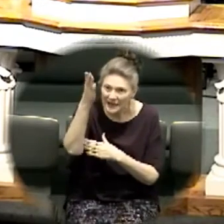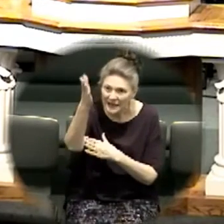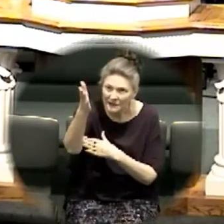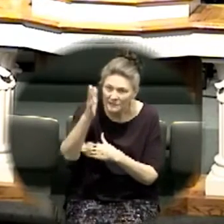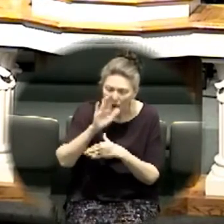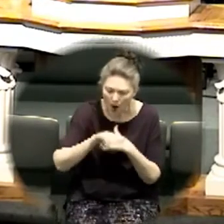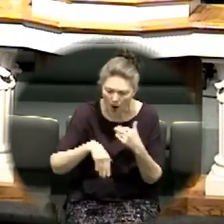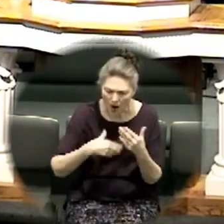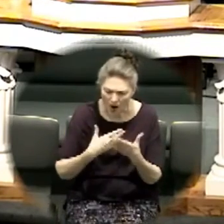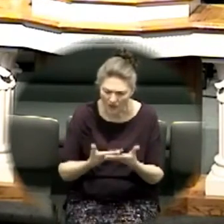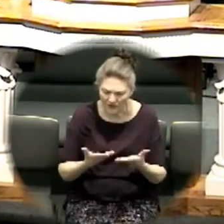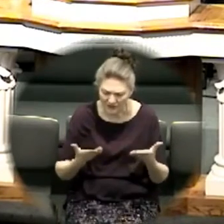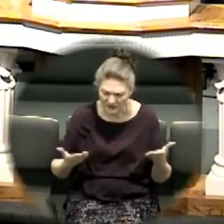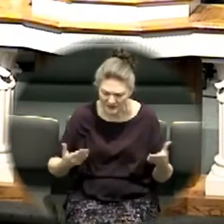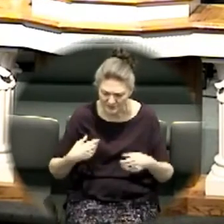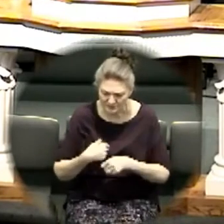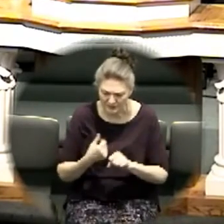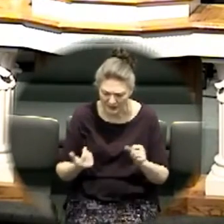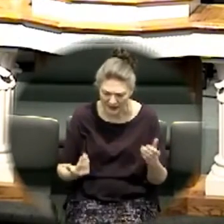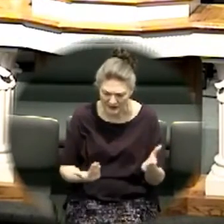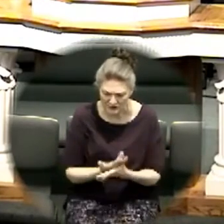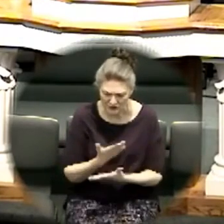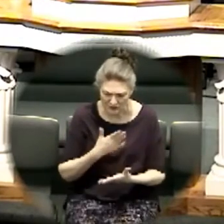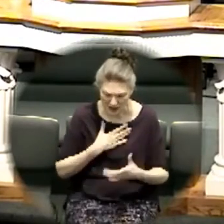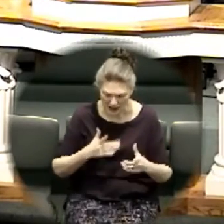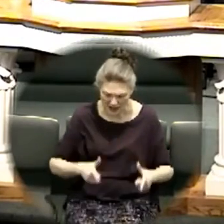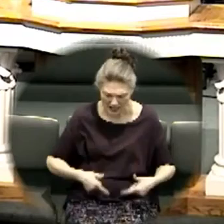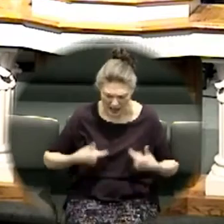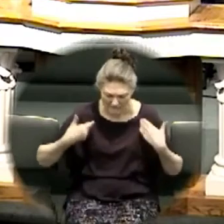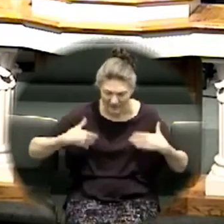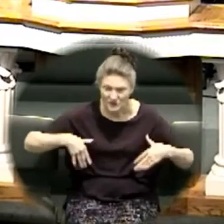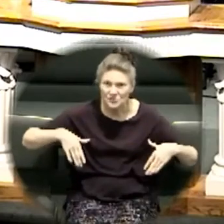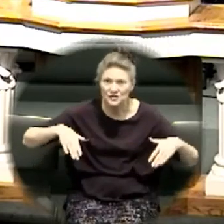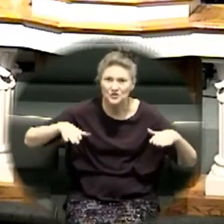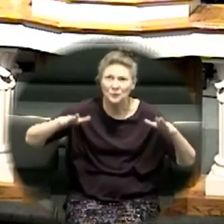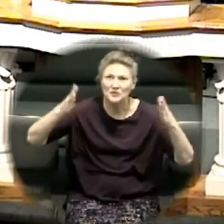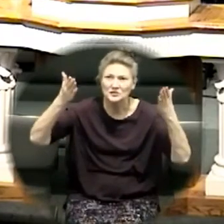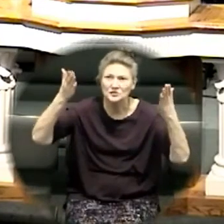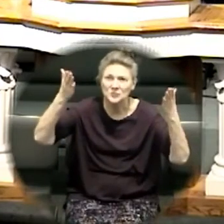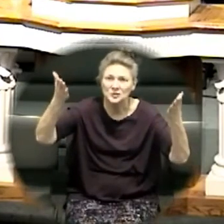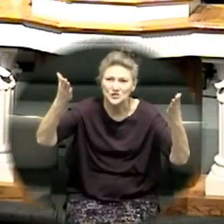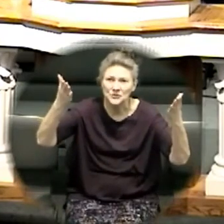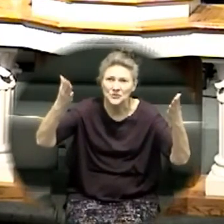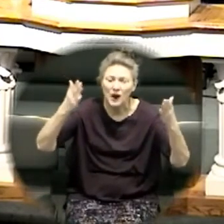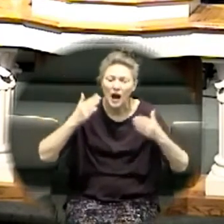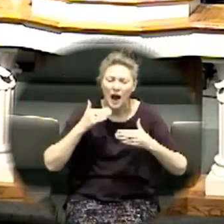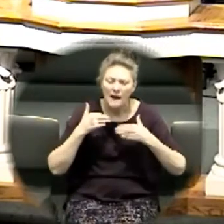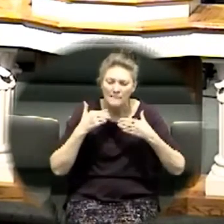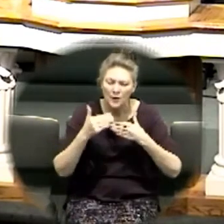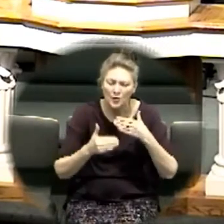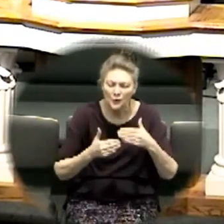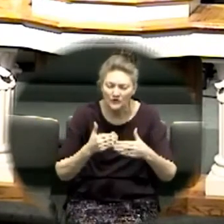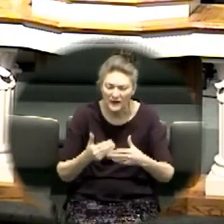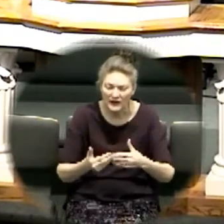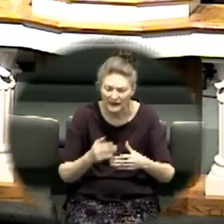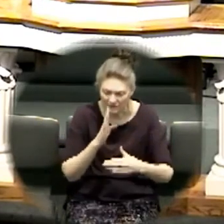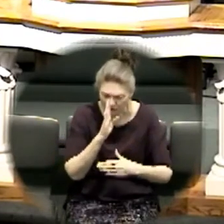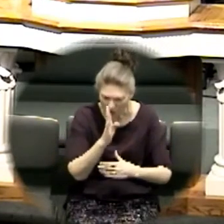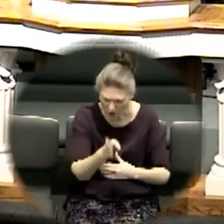surrender my life to Christ I'm moving moving forward